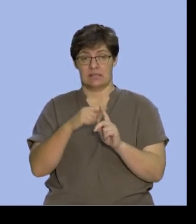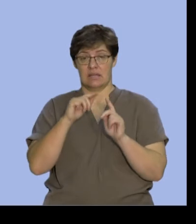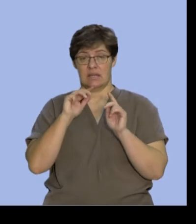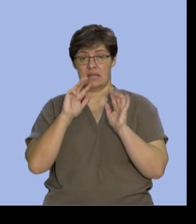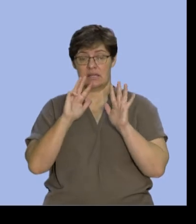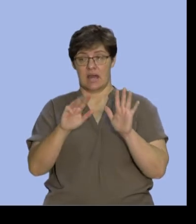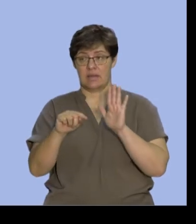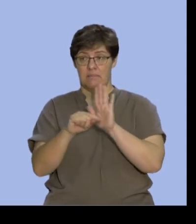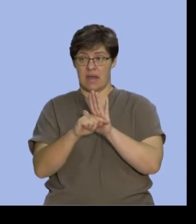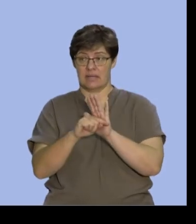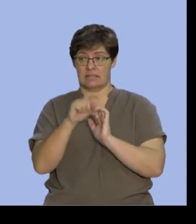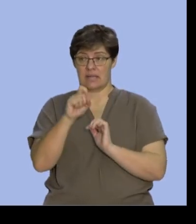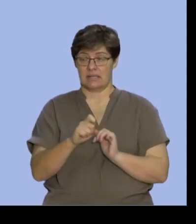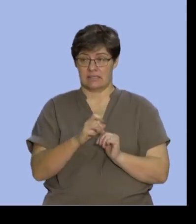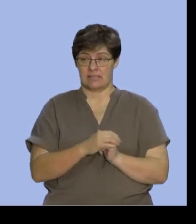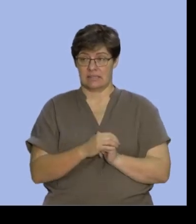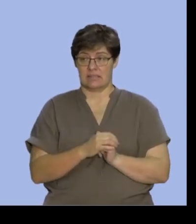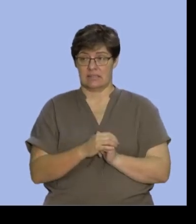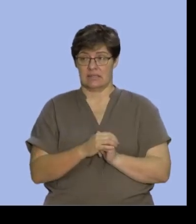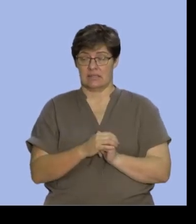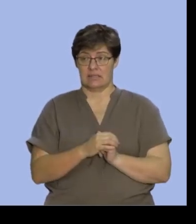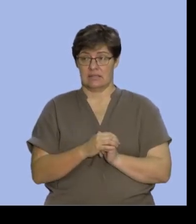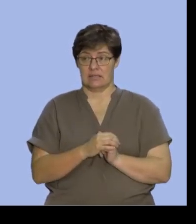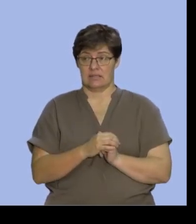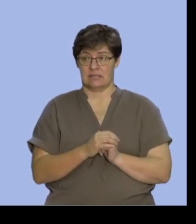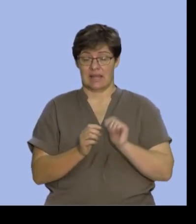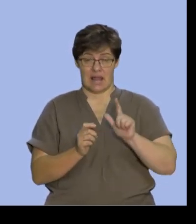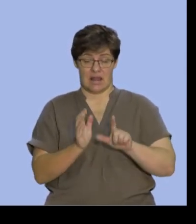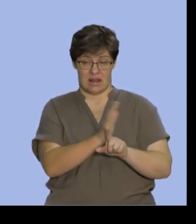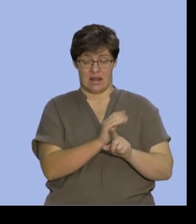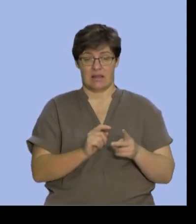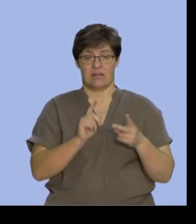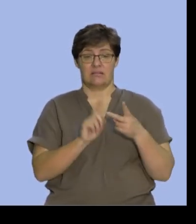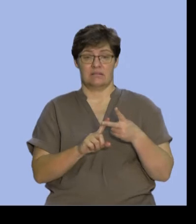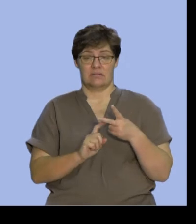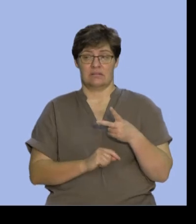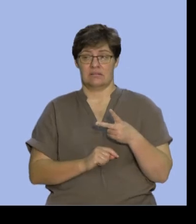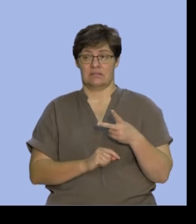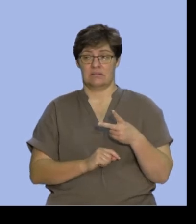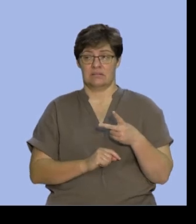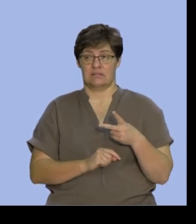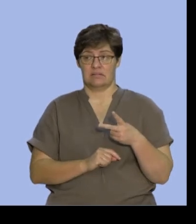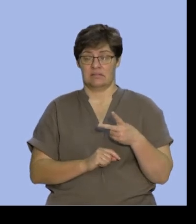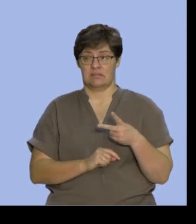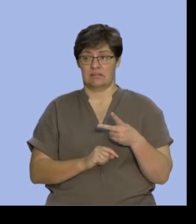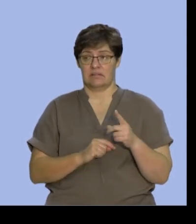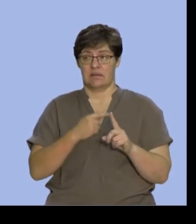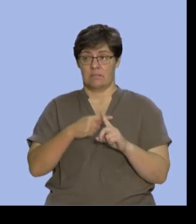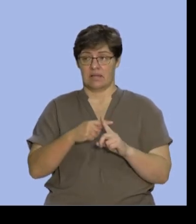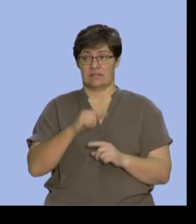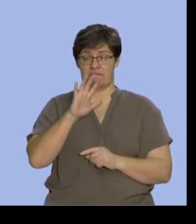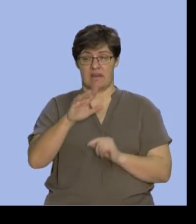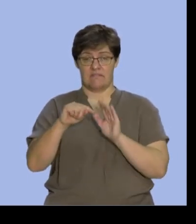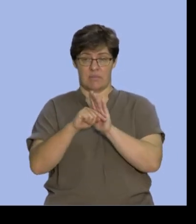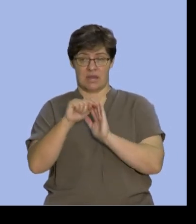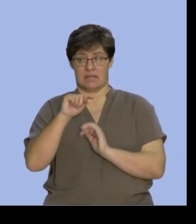X. That was all in L. And then I'm going to say I've got plus 5 minus